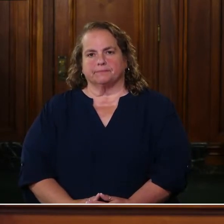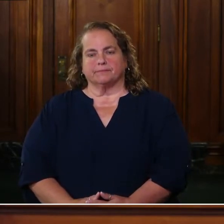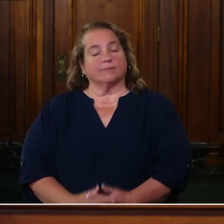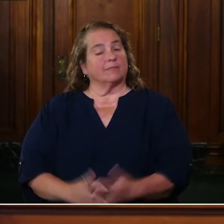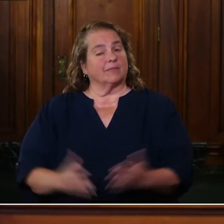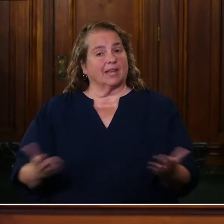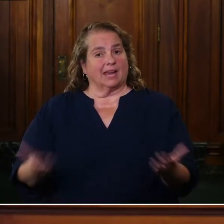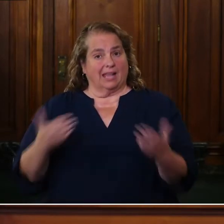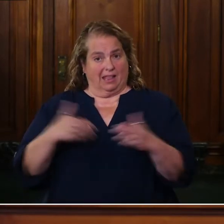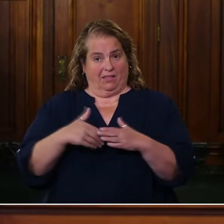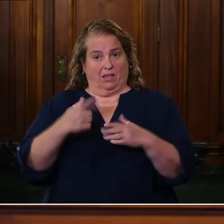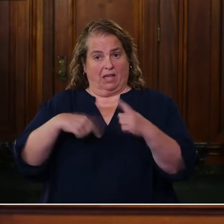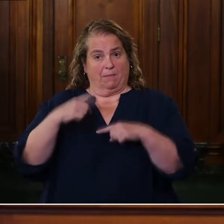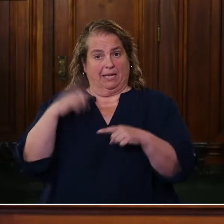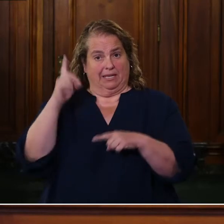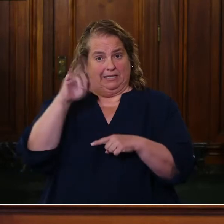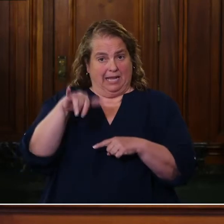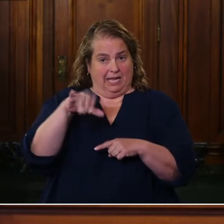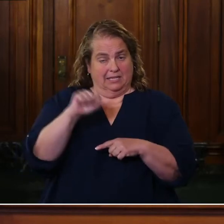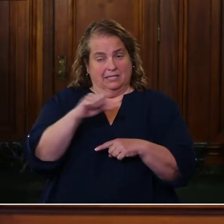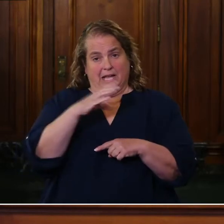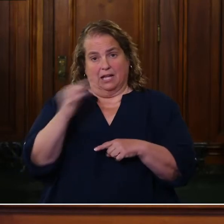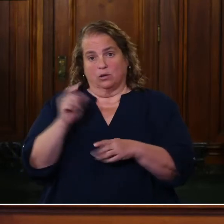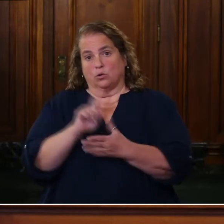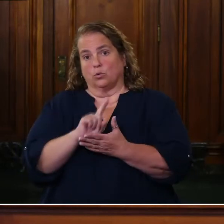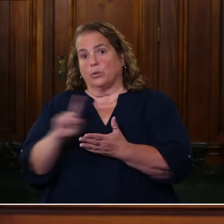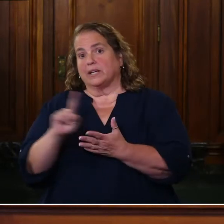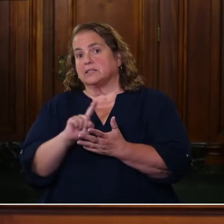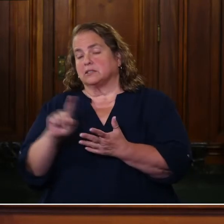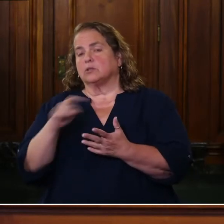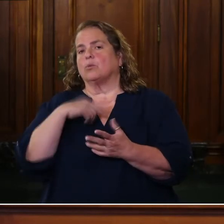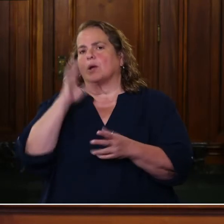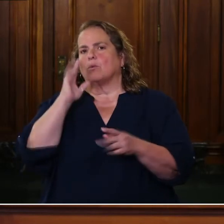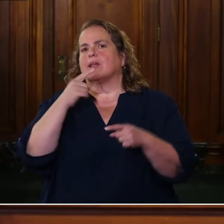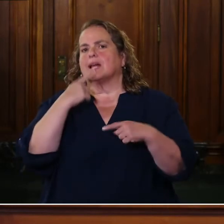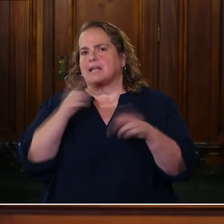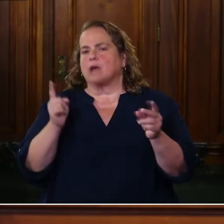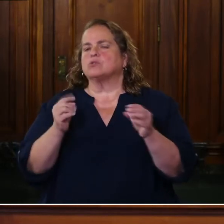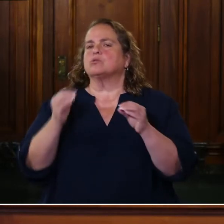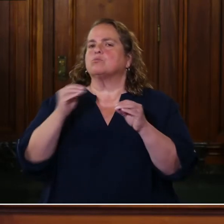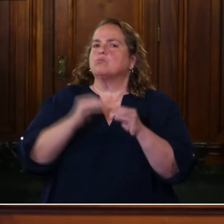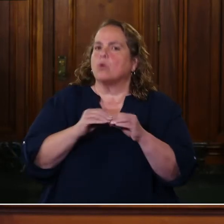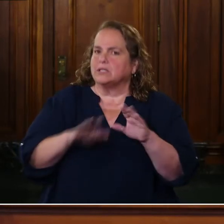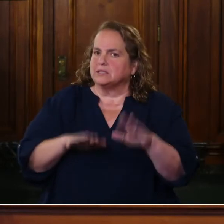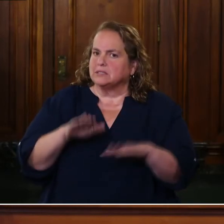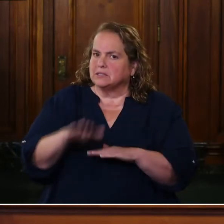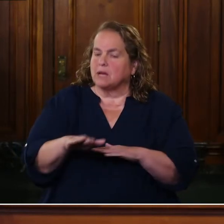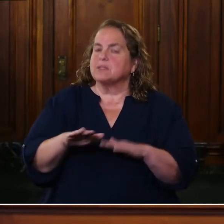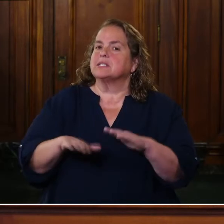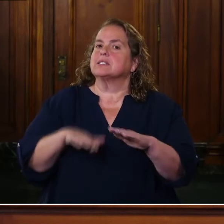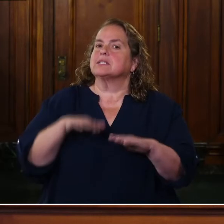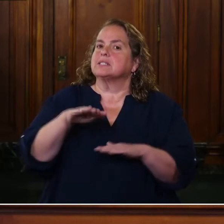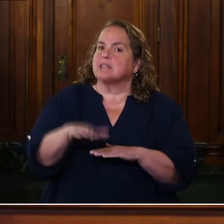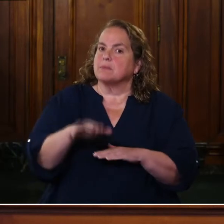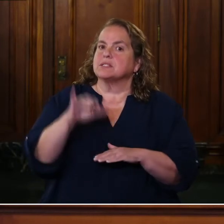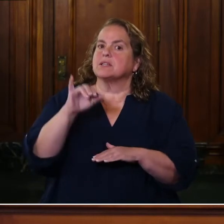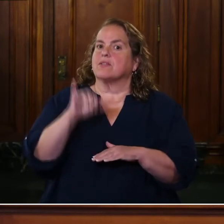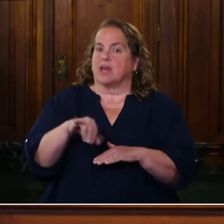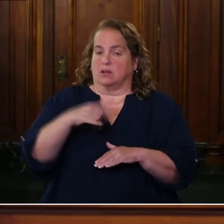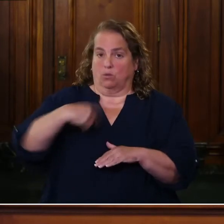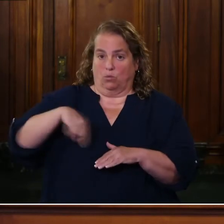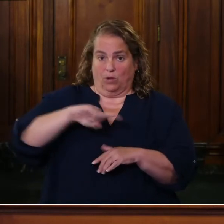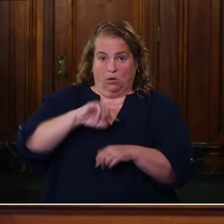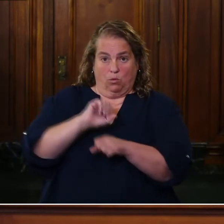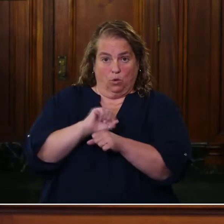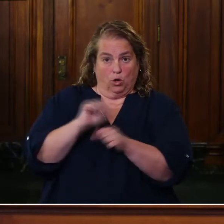In the coming days and weeks, we will be announcing additional steps, steps that we